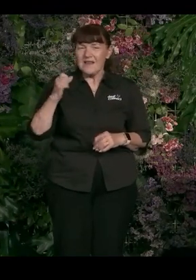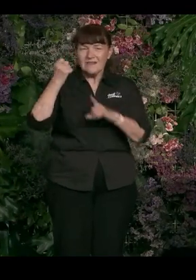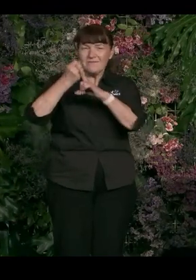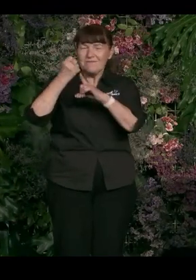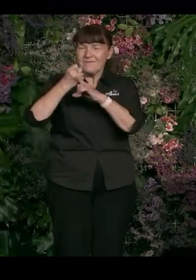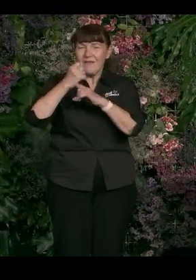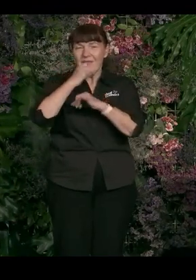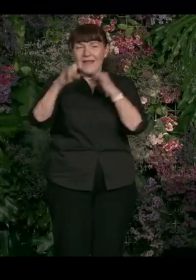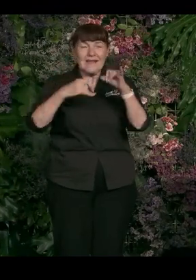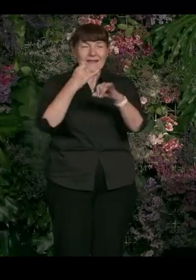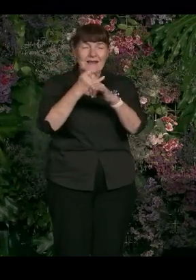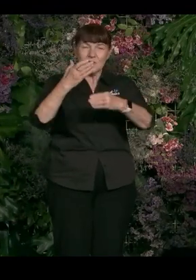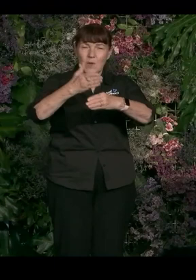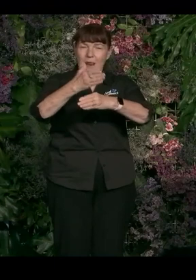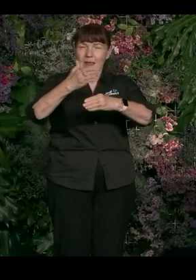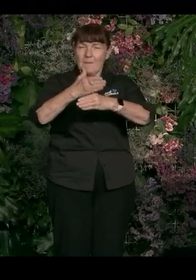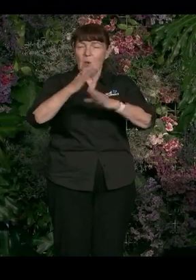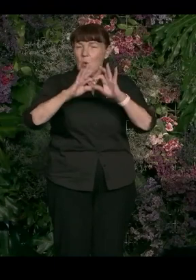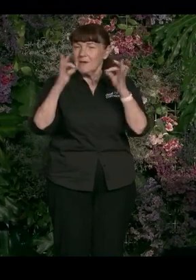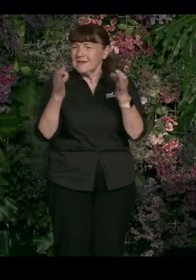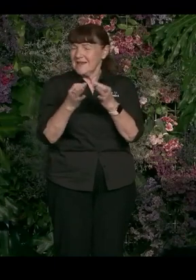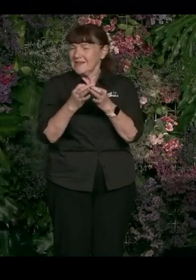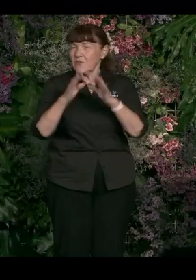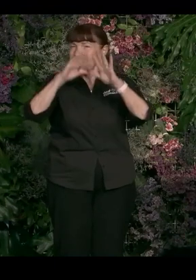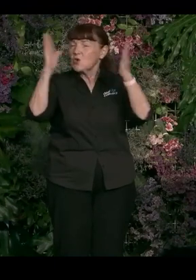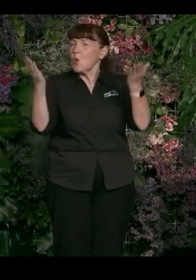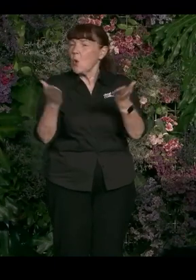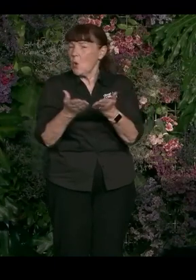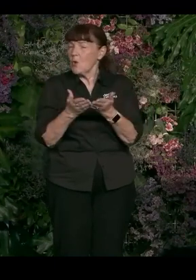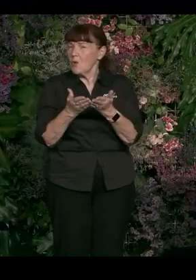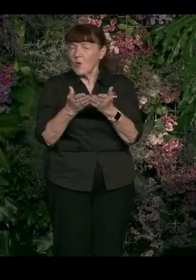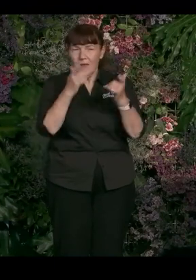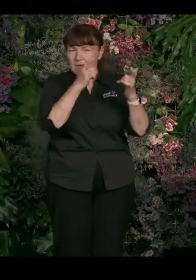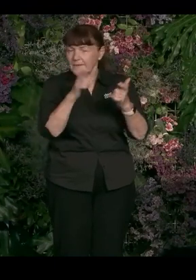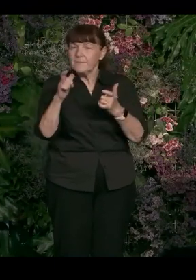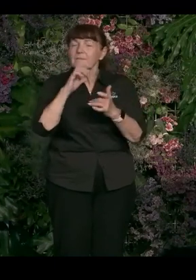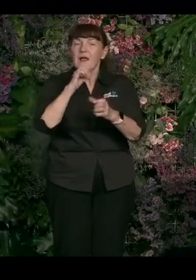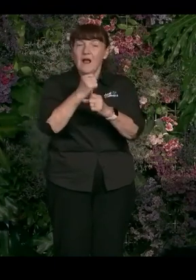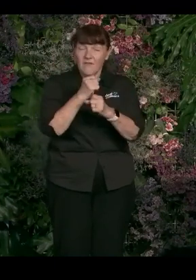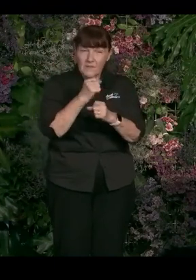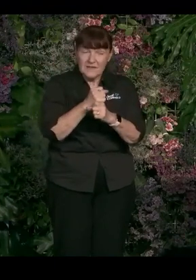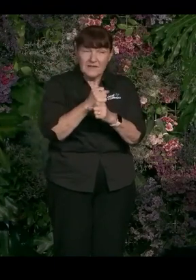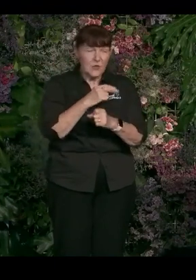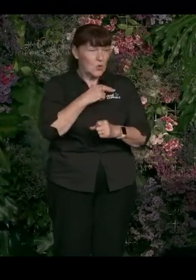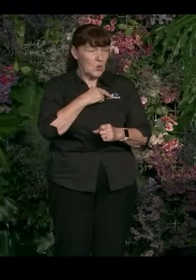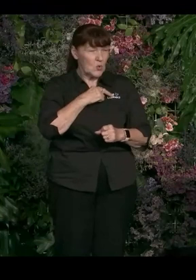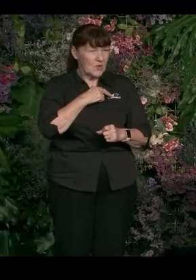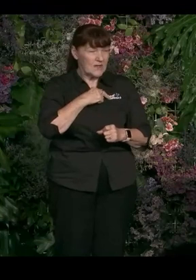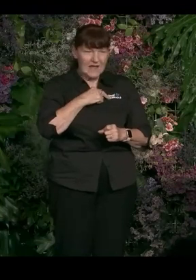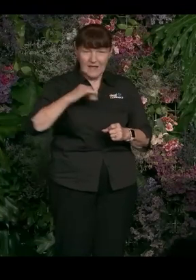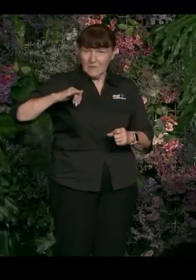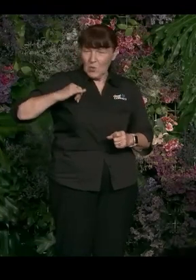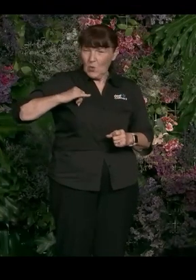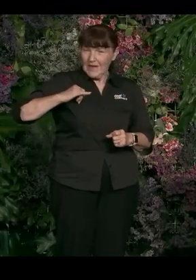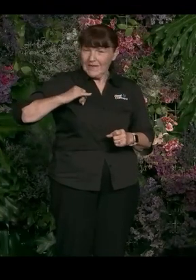International Labour Organisation. So that's the, you know, the global body that's governments, unions and employers about setting